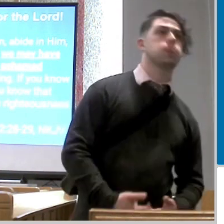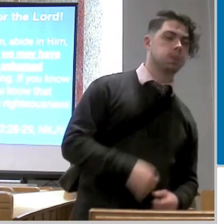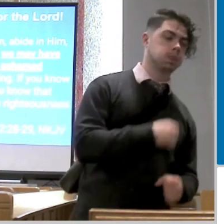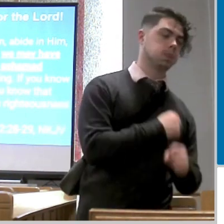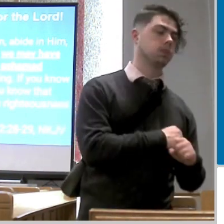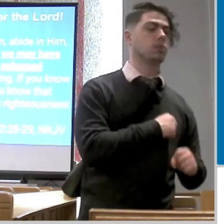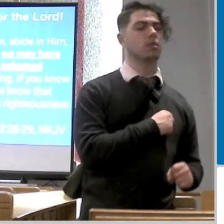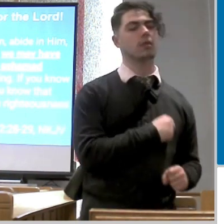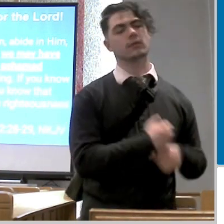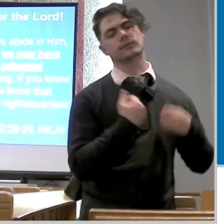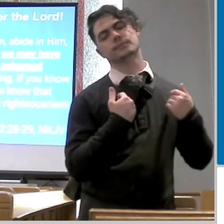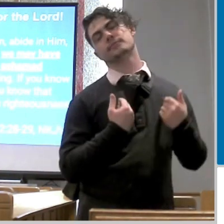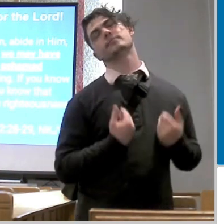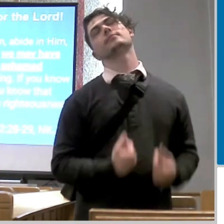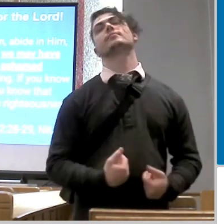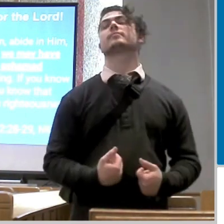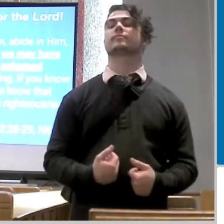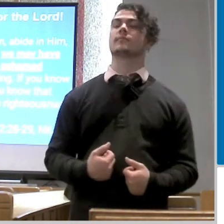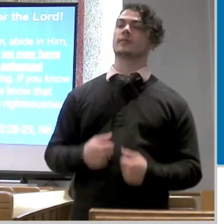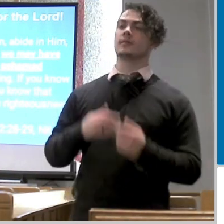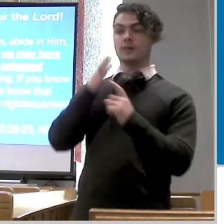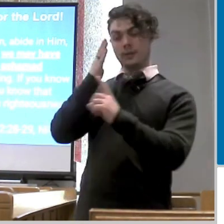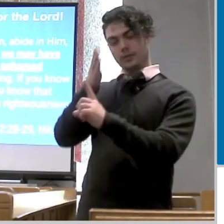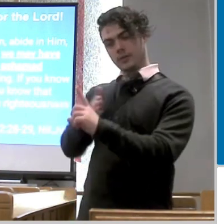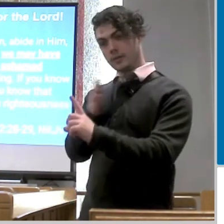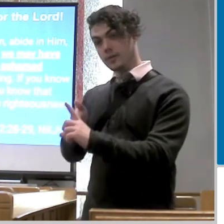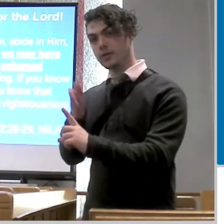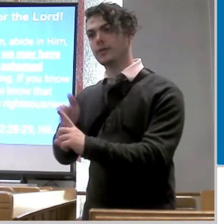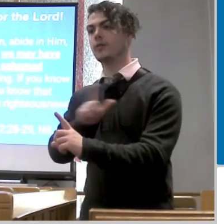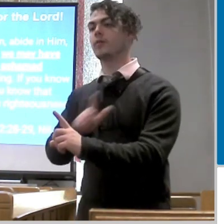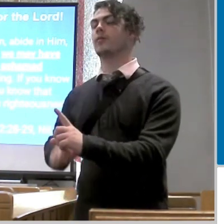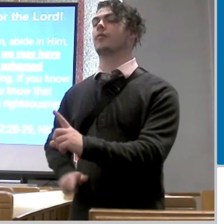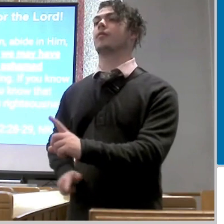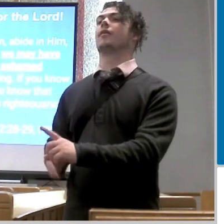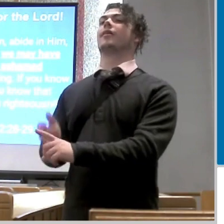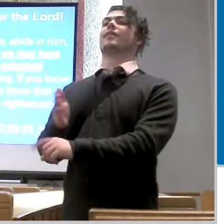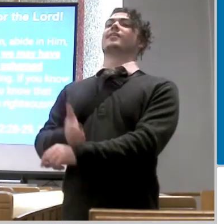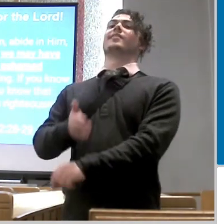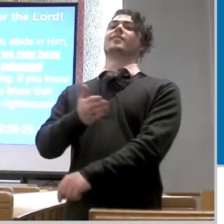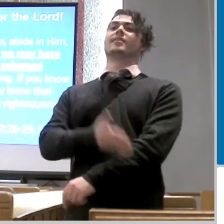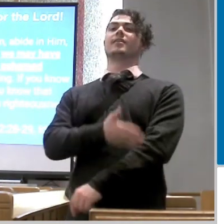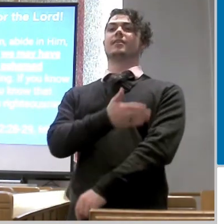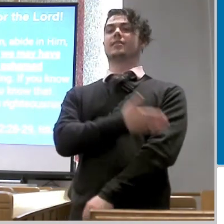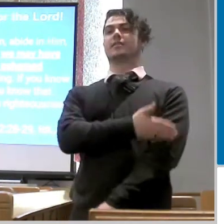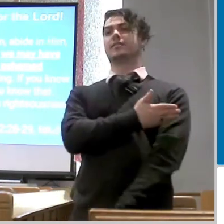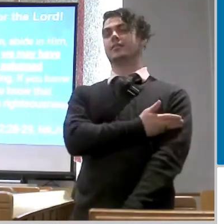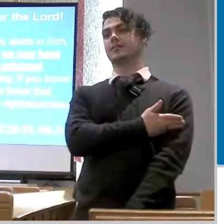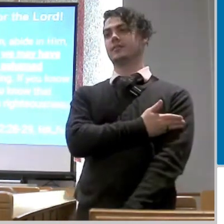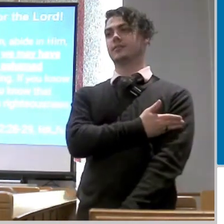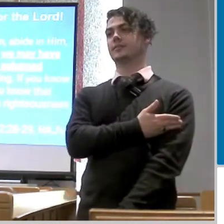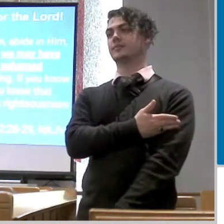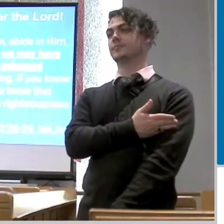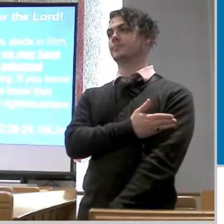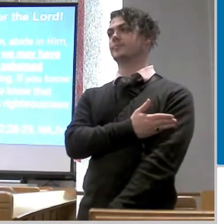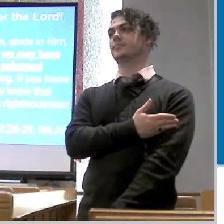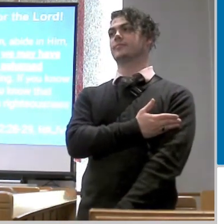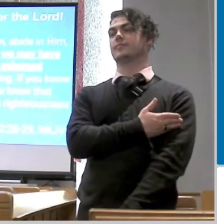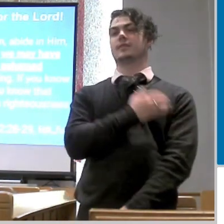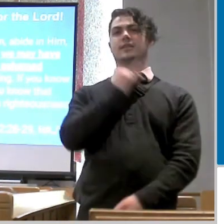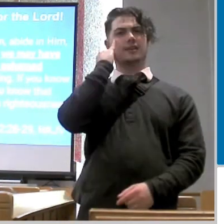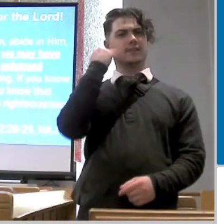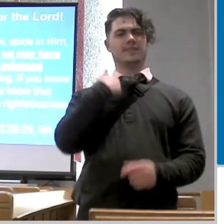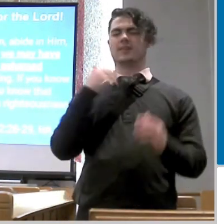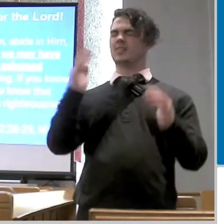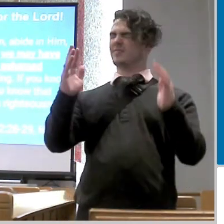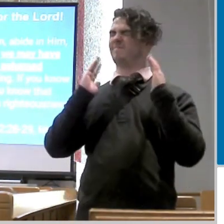why because i'm practicing righteousness but when i'm just focused on myself and doing what